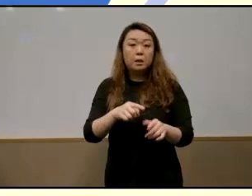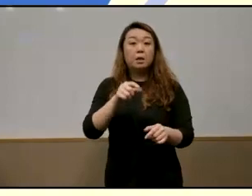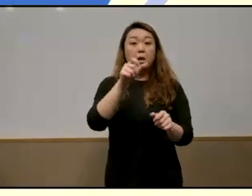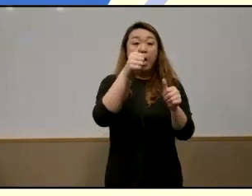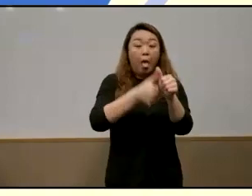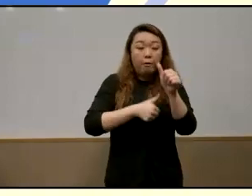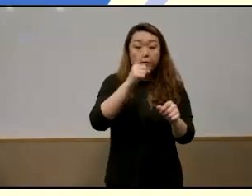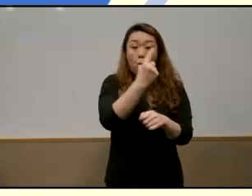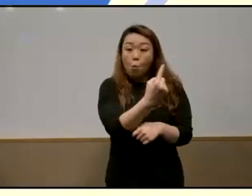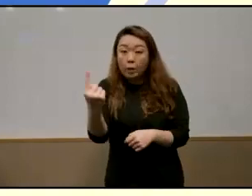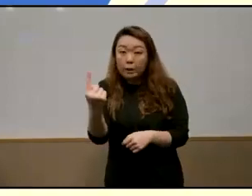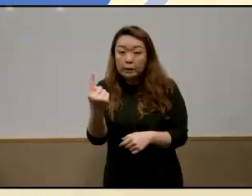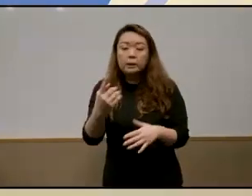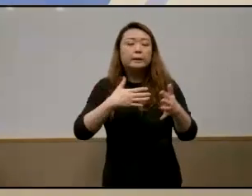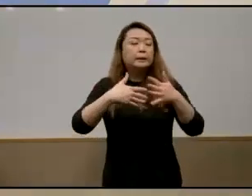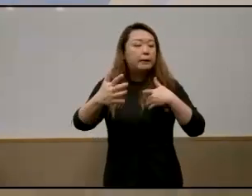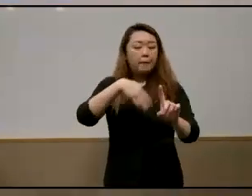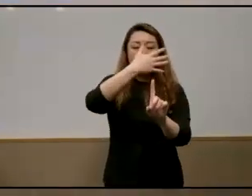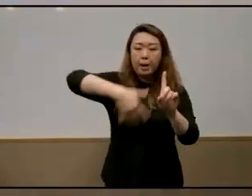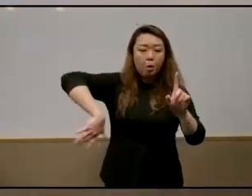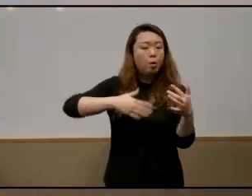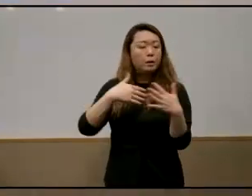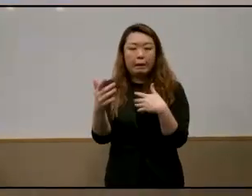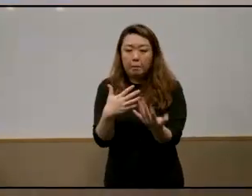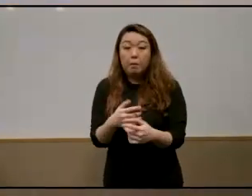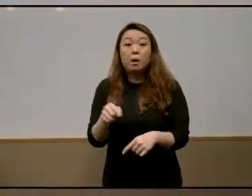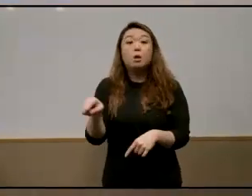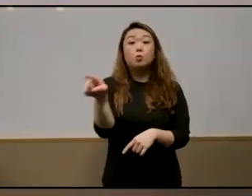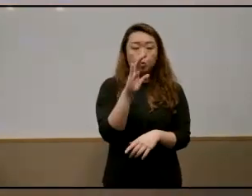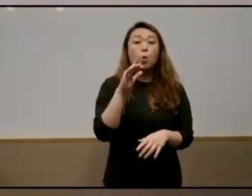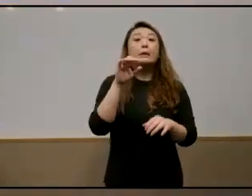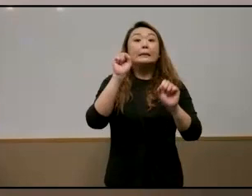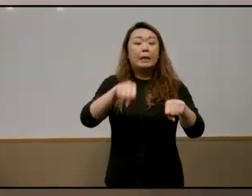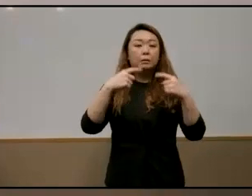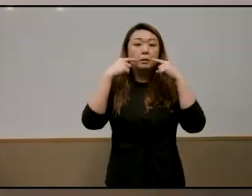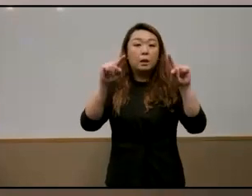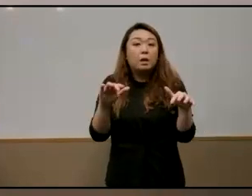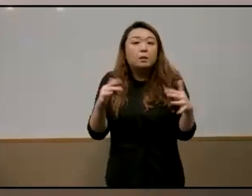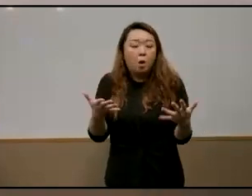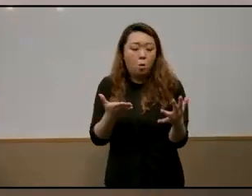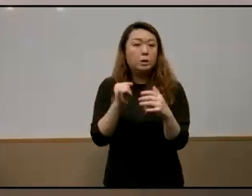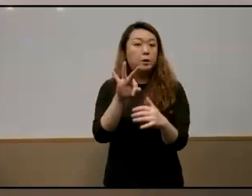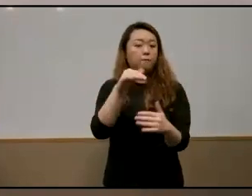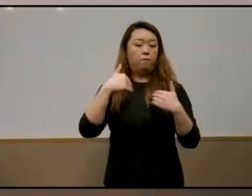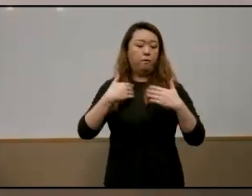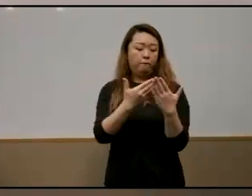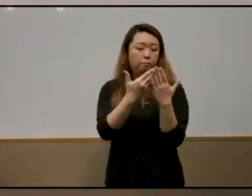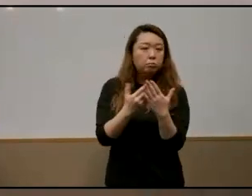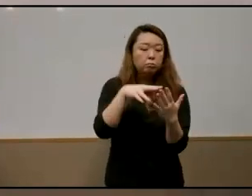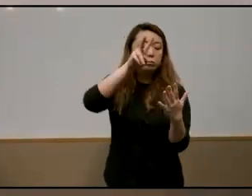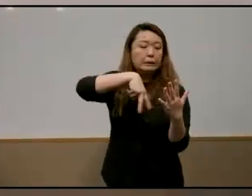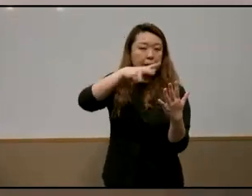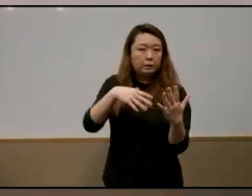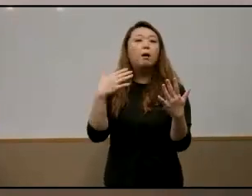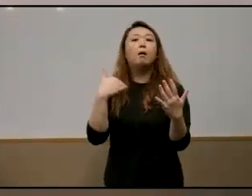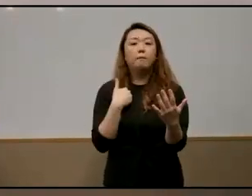with talent and hard work can achieve education and life success and that emphasis on individual effort and performance